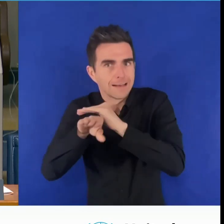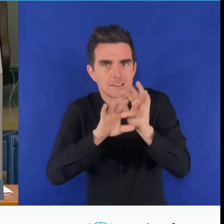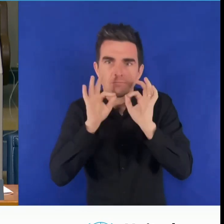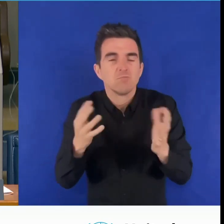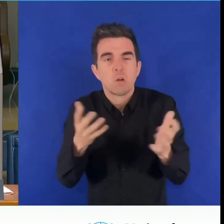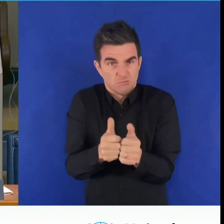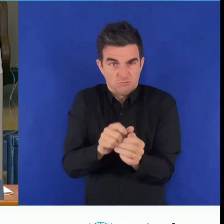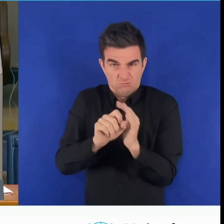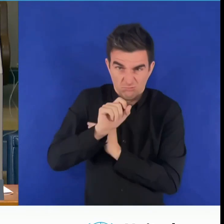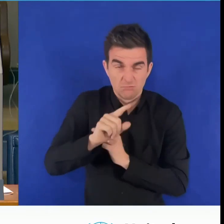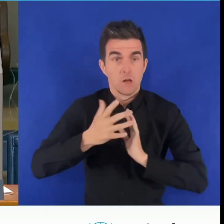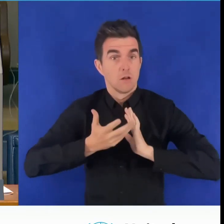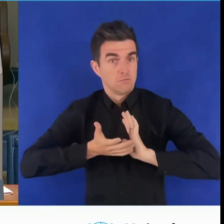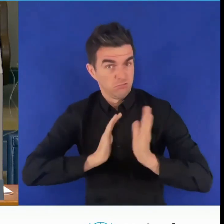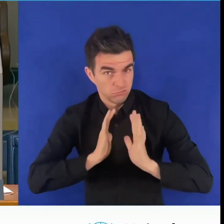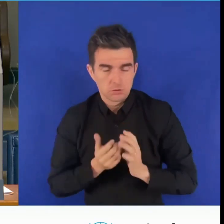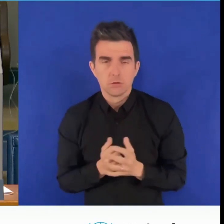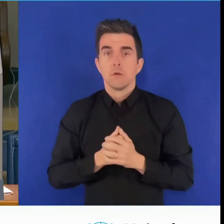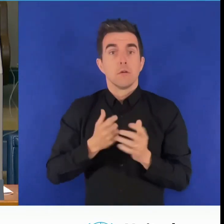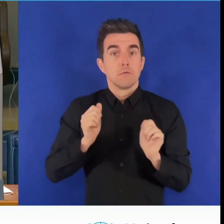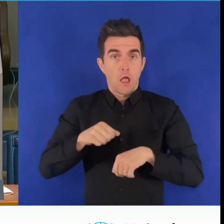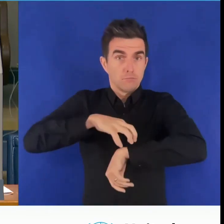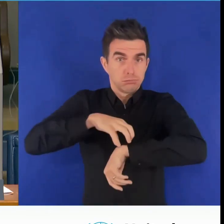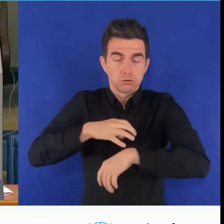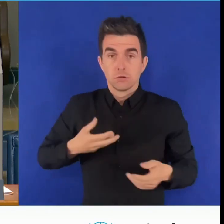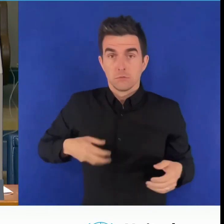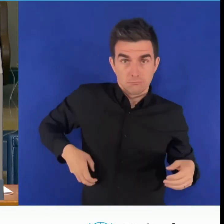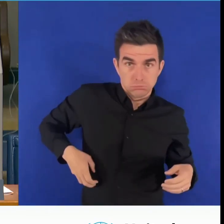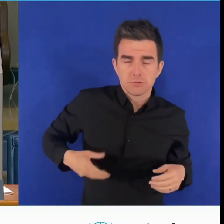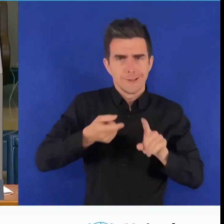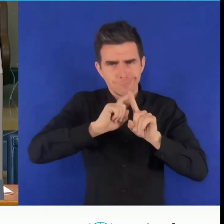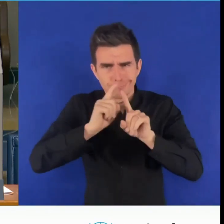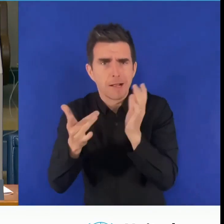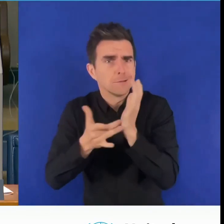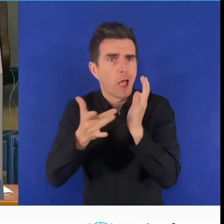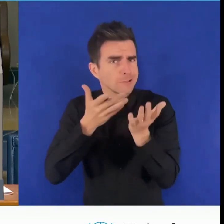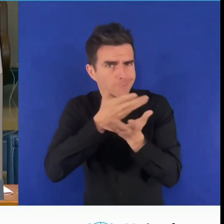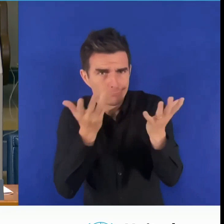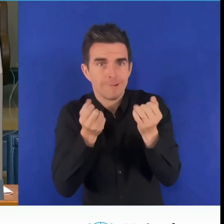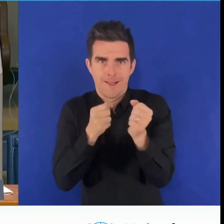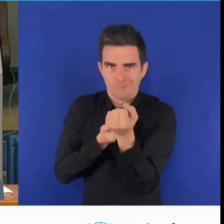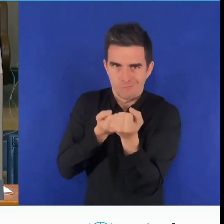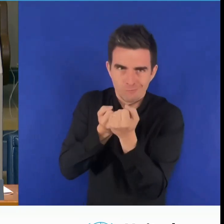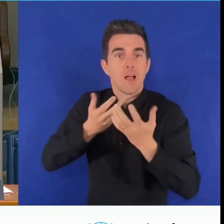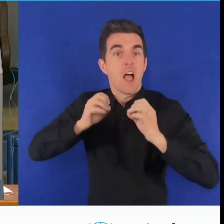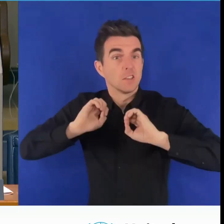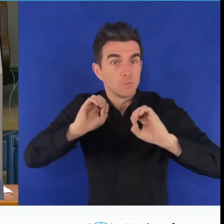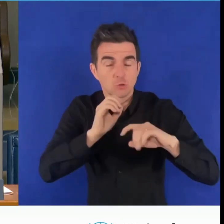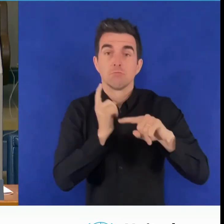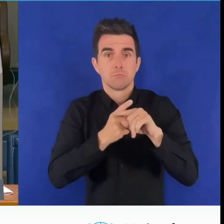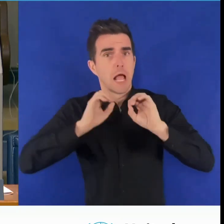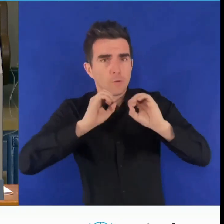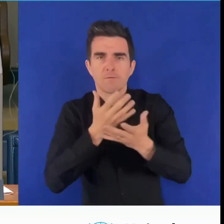support the education of indigenous persons with disabilities. Thank you all for sharing these and other concrete solutions.